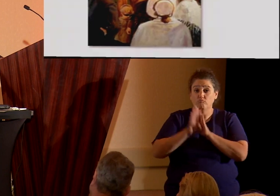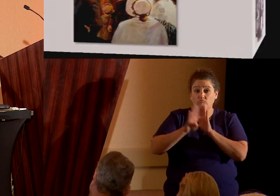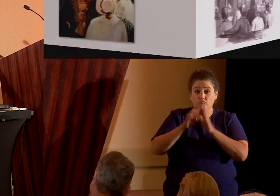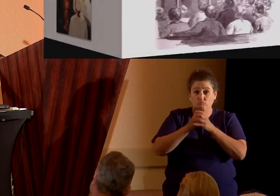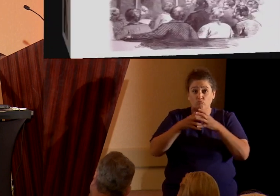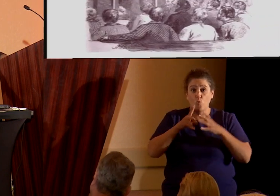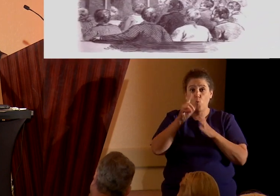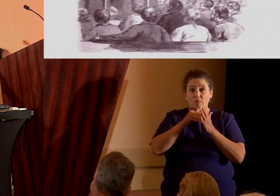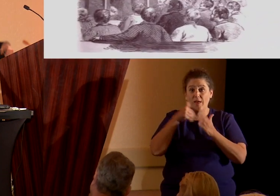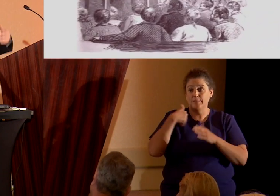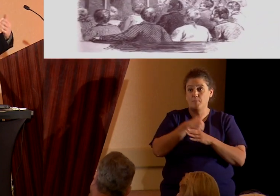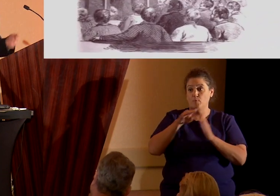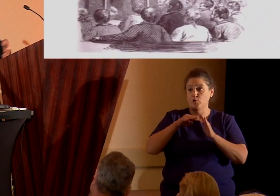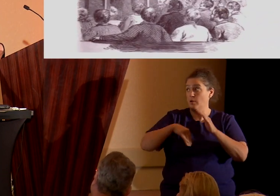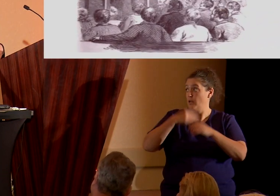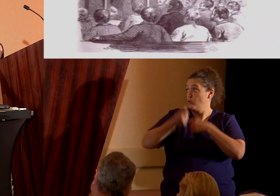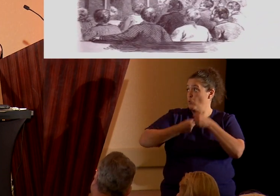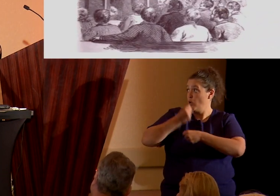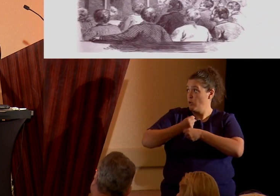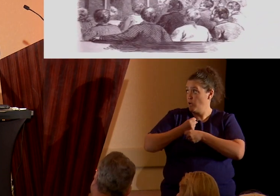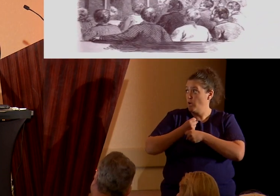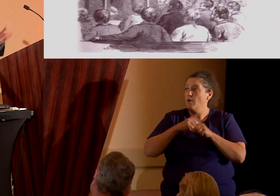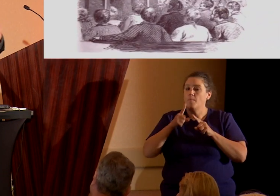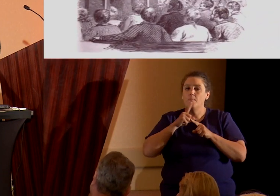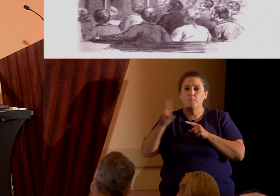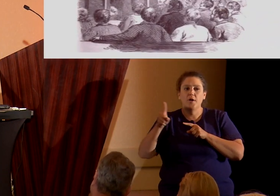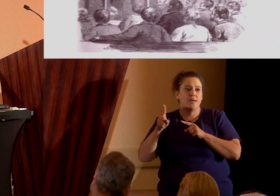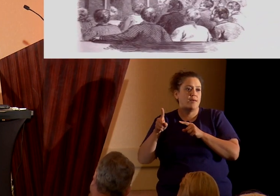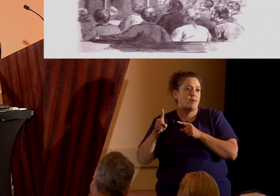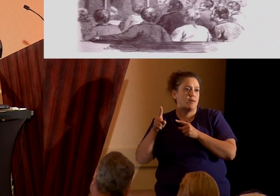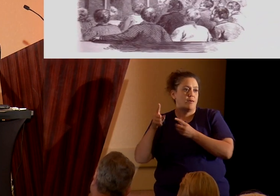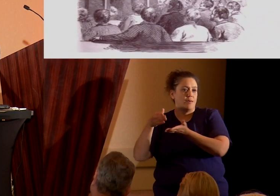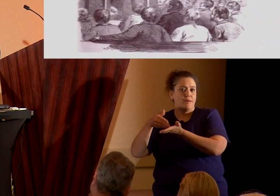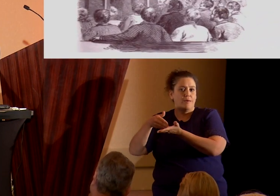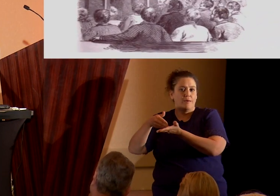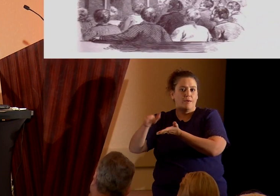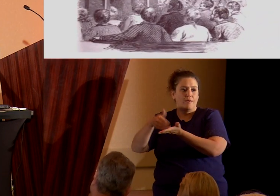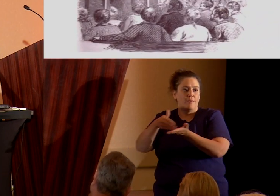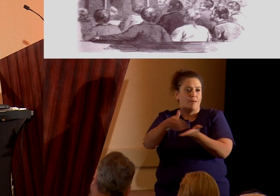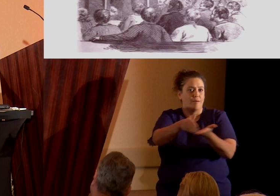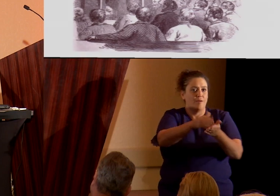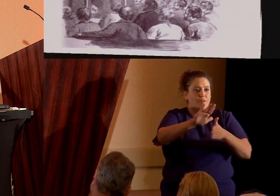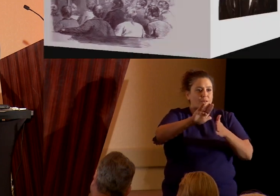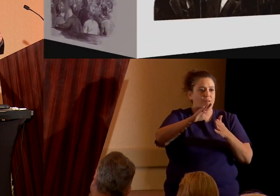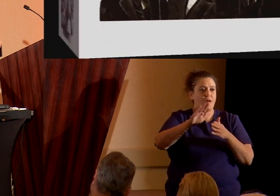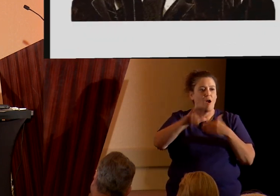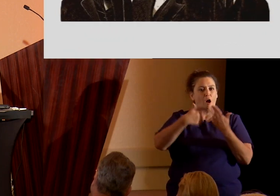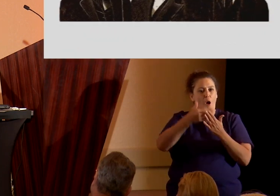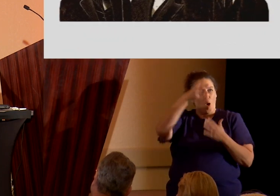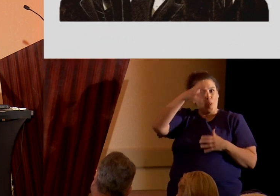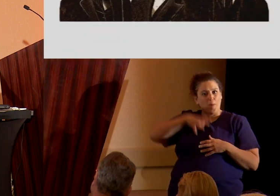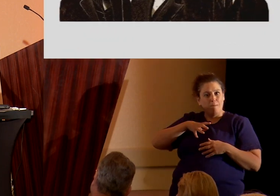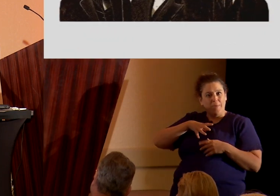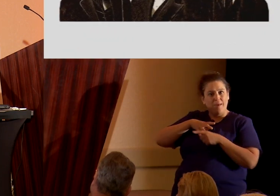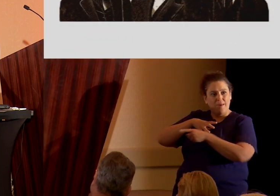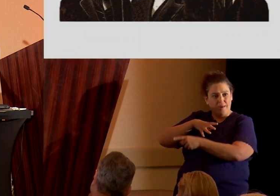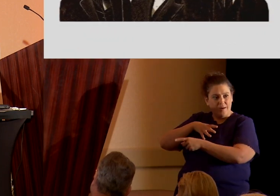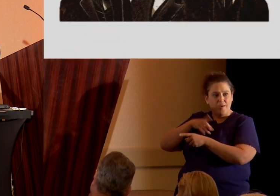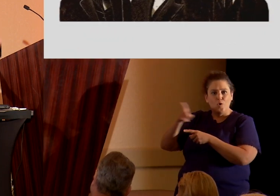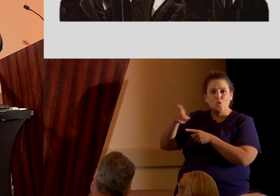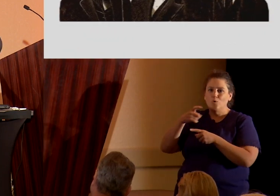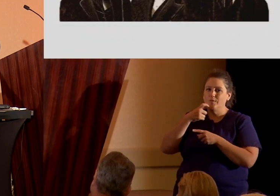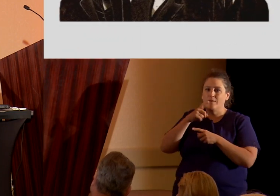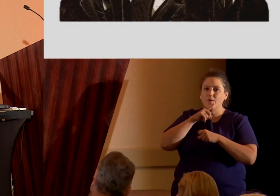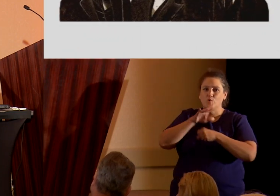than a year, though Smith wound up excommunicating all the men who had known his first disciples and had sworn that they too had seen the plates.